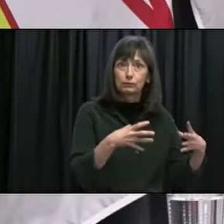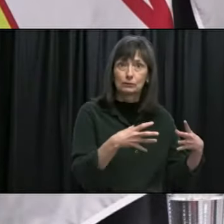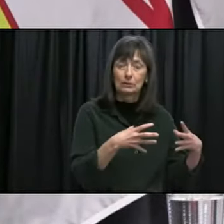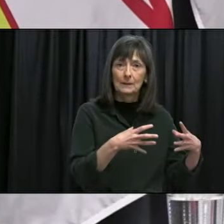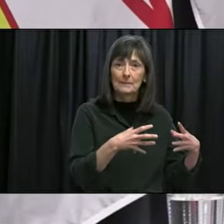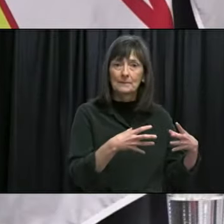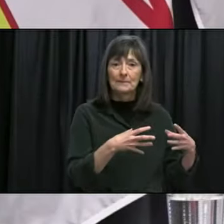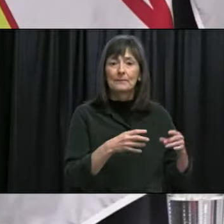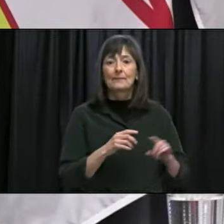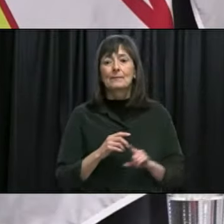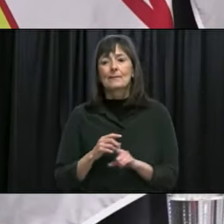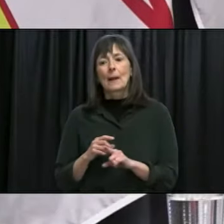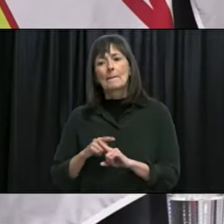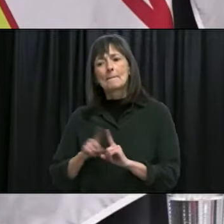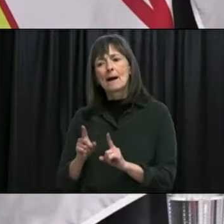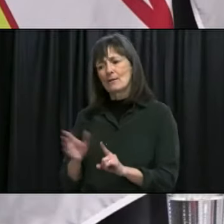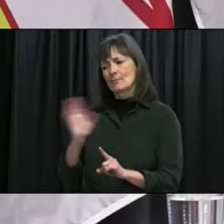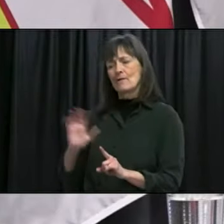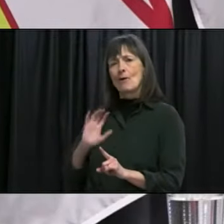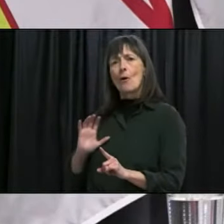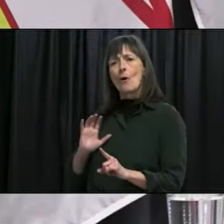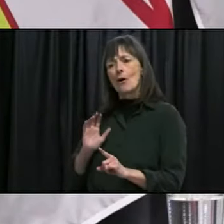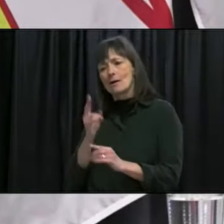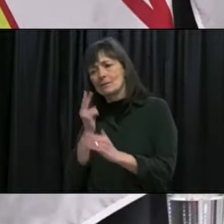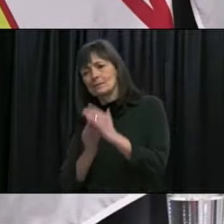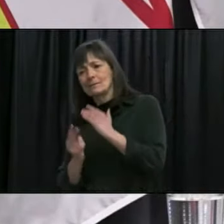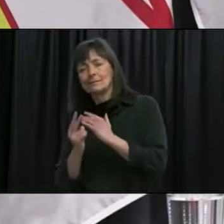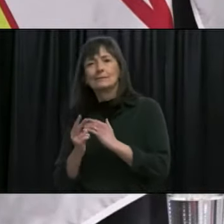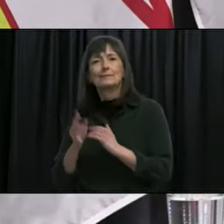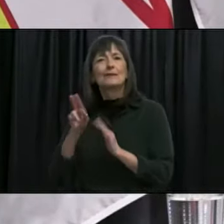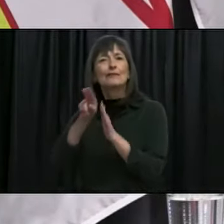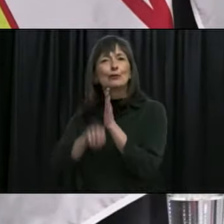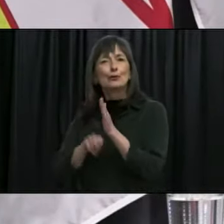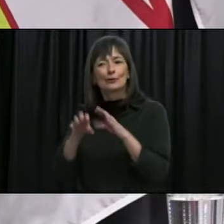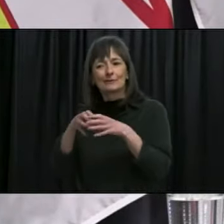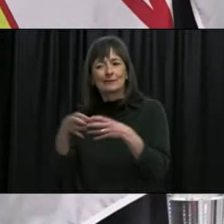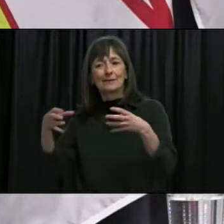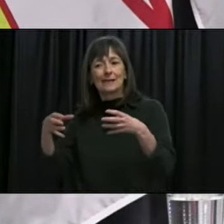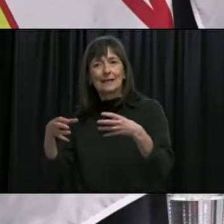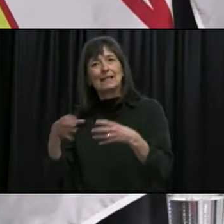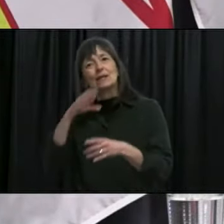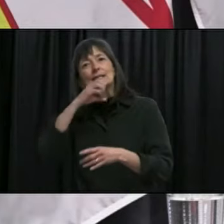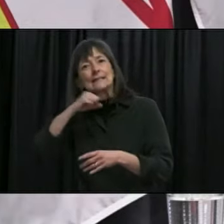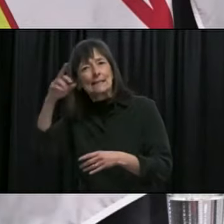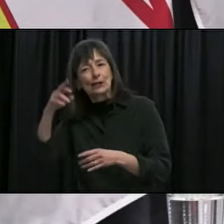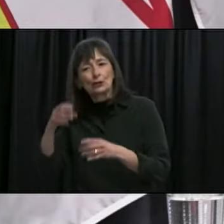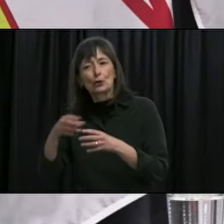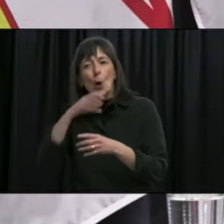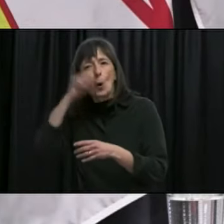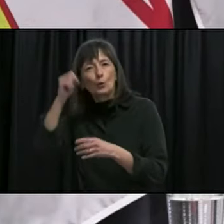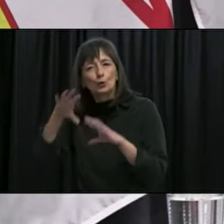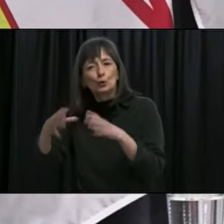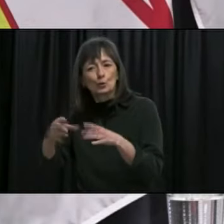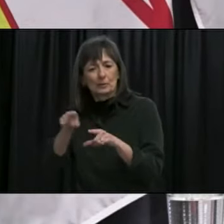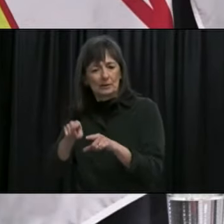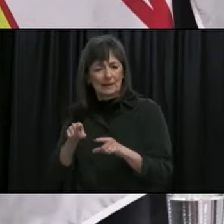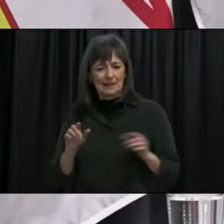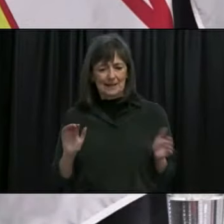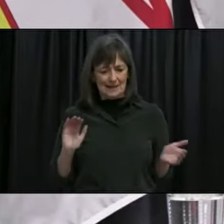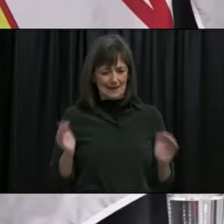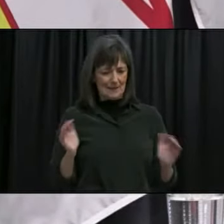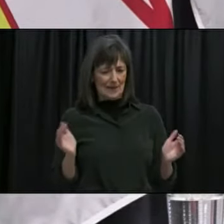they were in higher age models which was what we saw with the calls cluster does this make it a little bit difficult for you then forecasting for